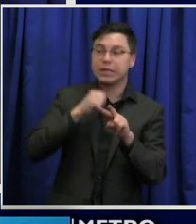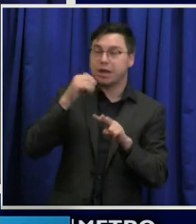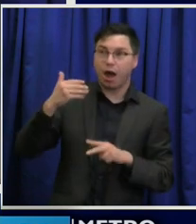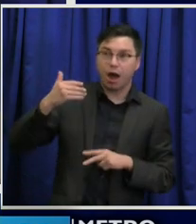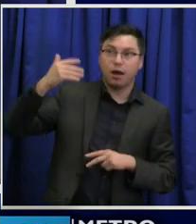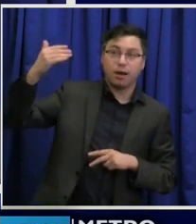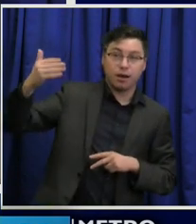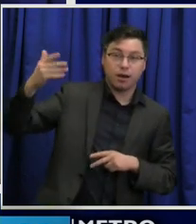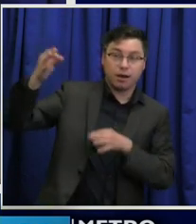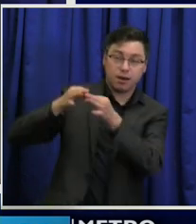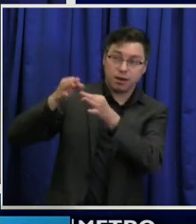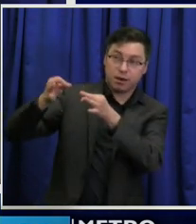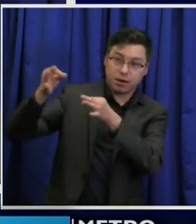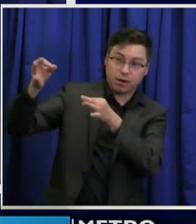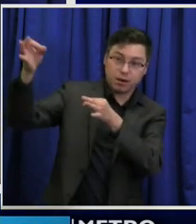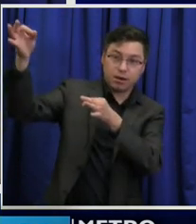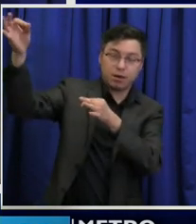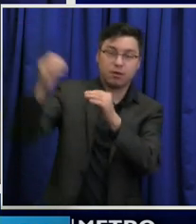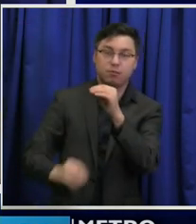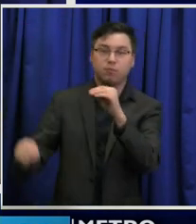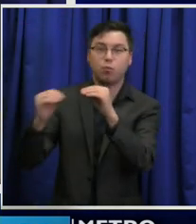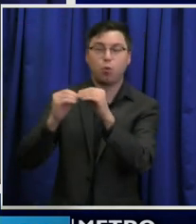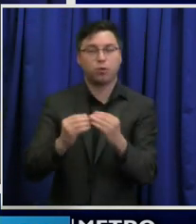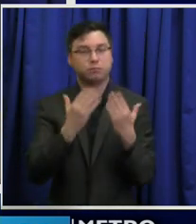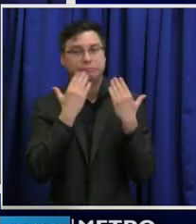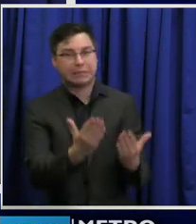longer than a delay of a few quarters. Thank you.